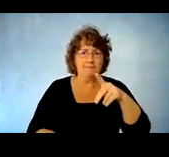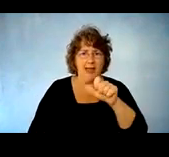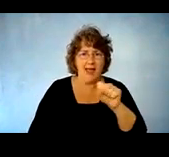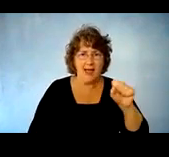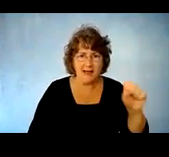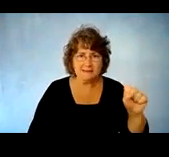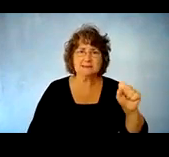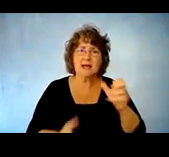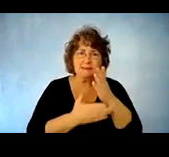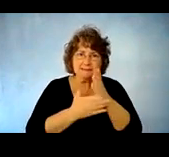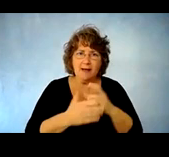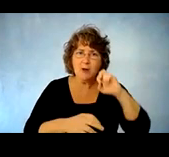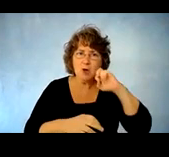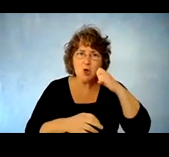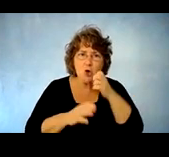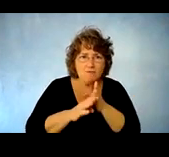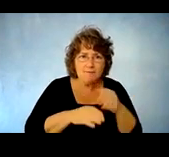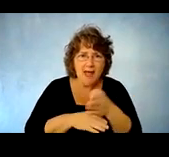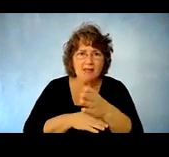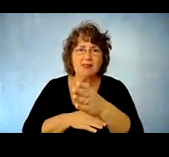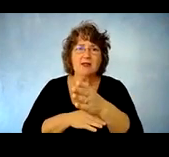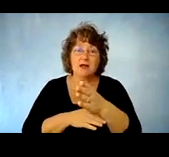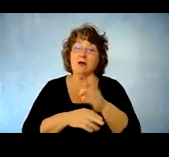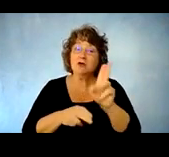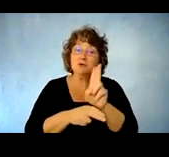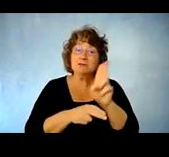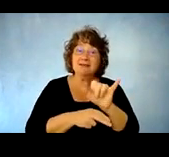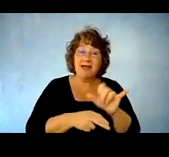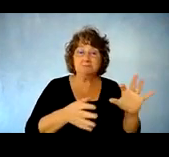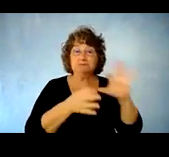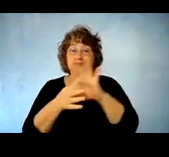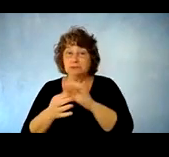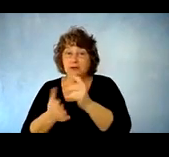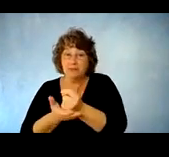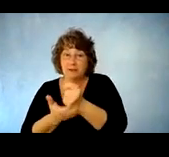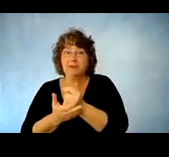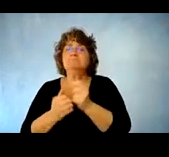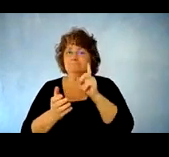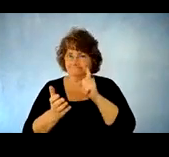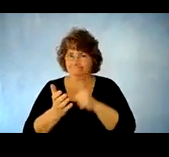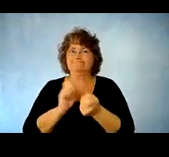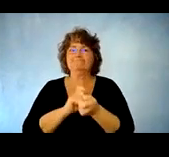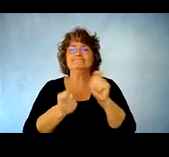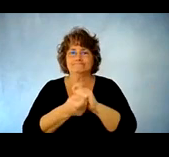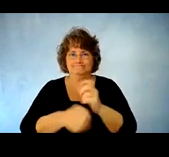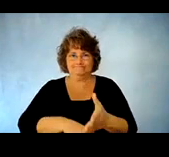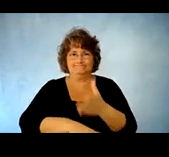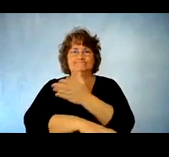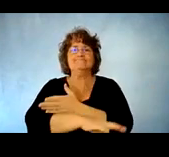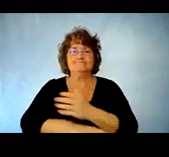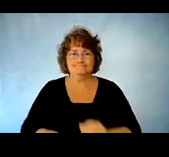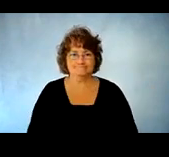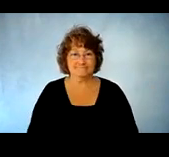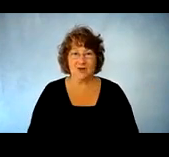impressive uh uh uh changes uh i i don't think there's going to be one single thing i don't think there's a magic